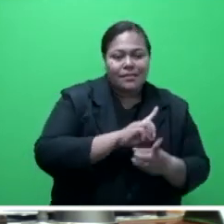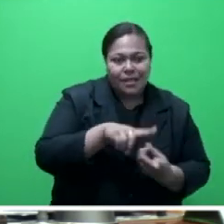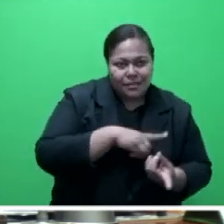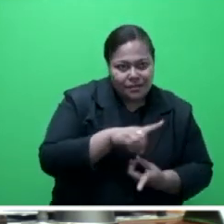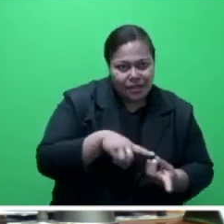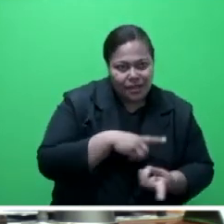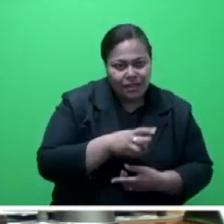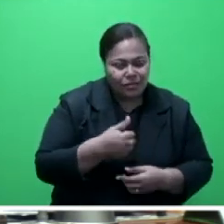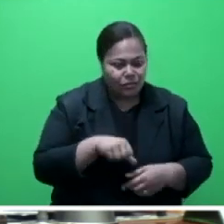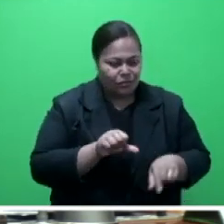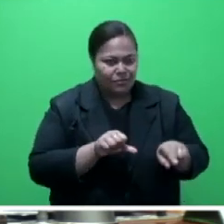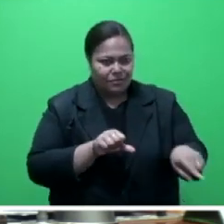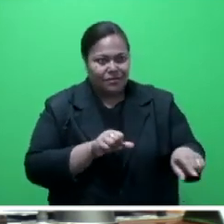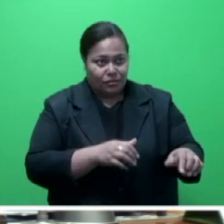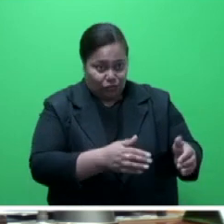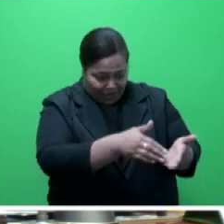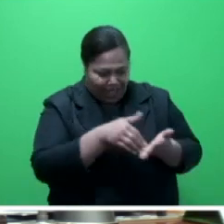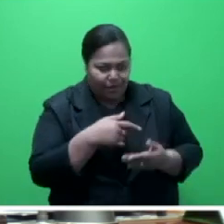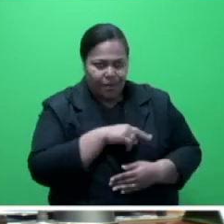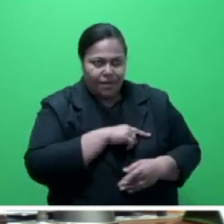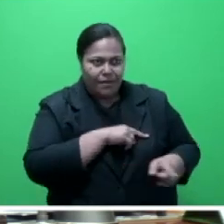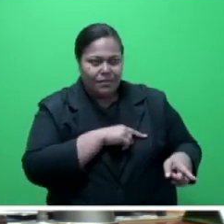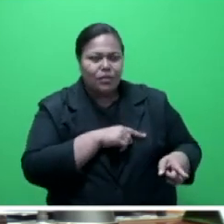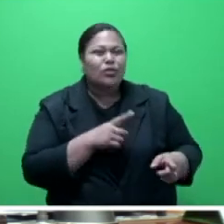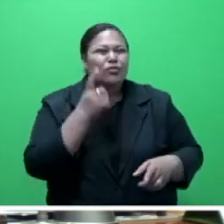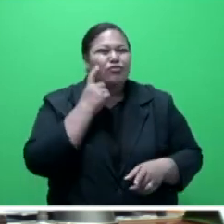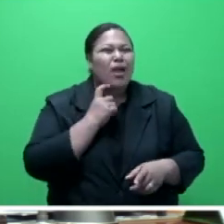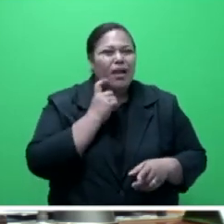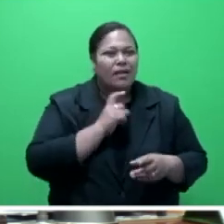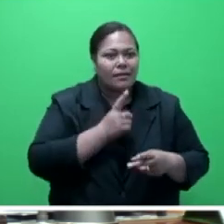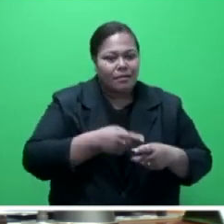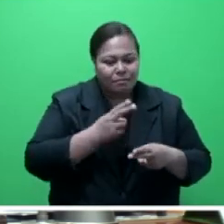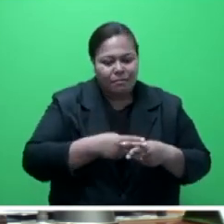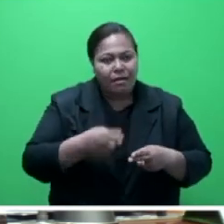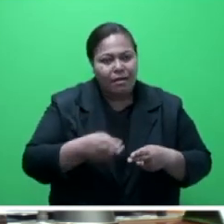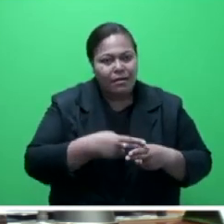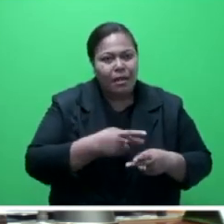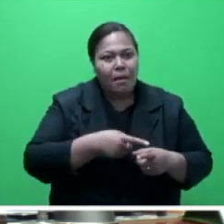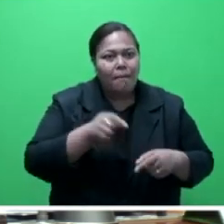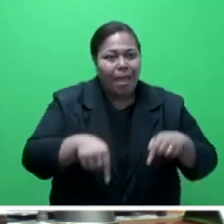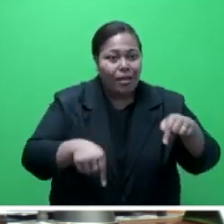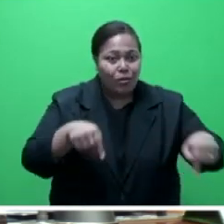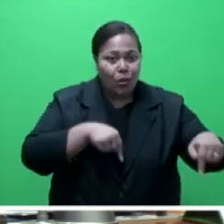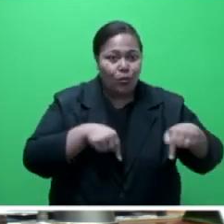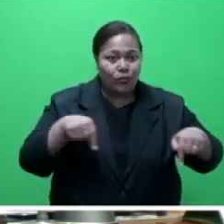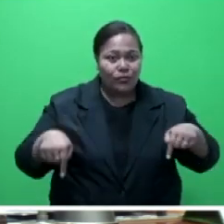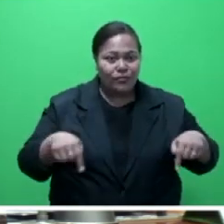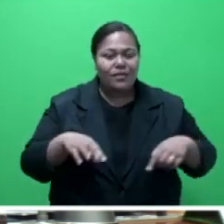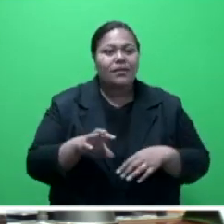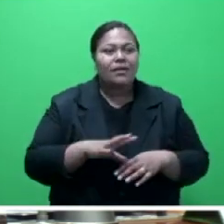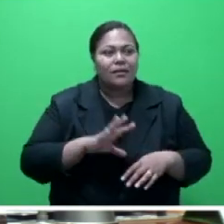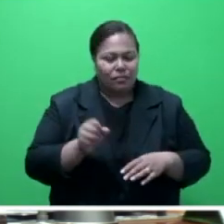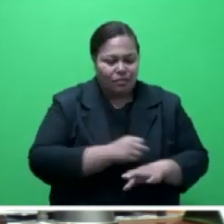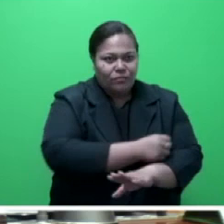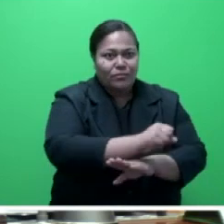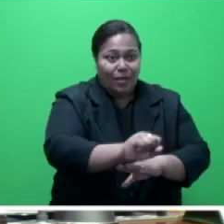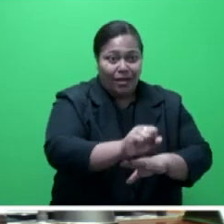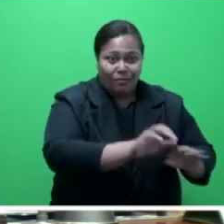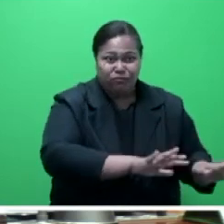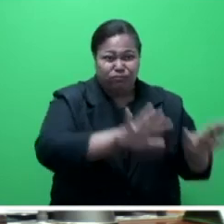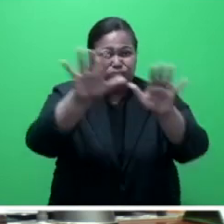for riverbank protection, mangroves for coastal production, from storm surge and rising tides.